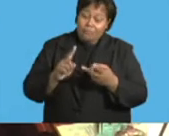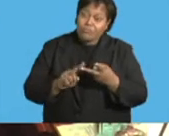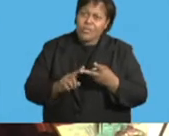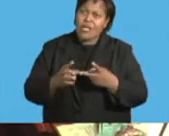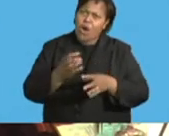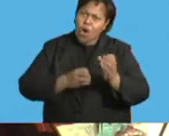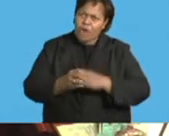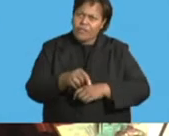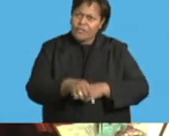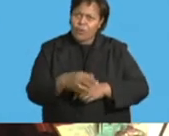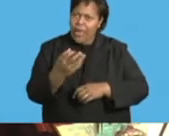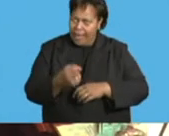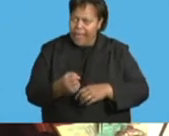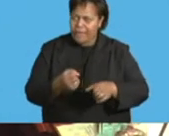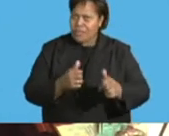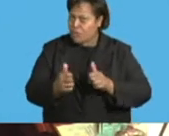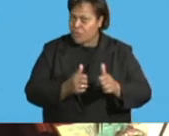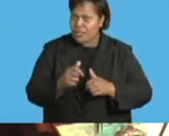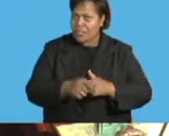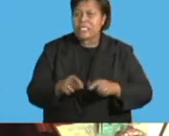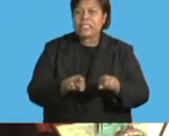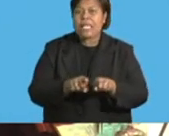same capacity as that of municipal councillors.